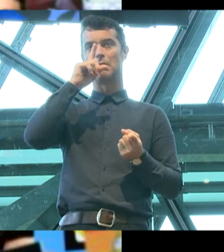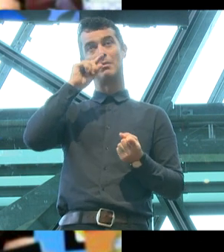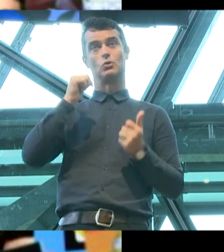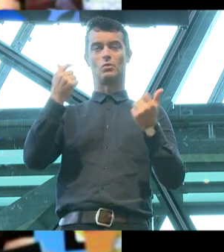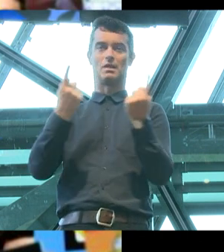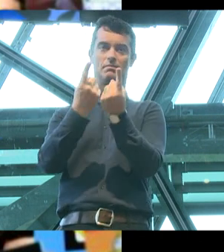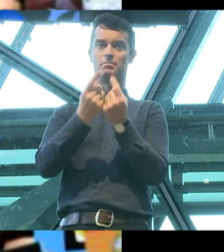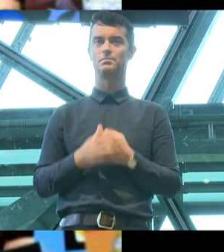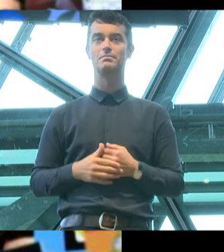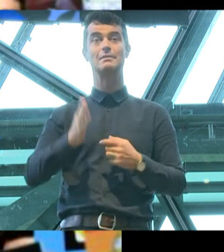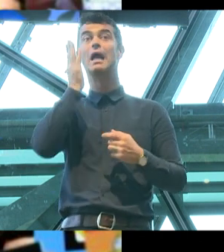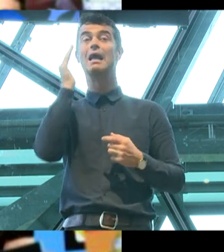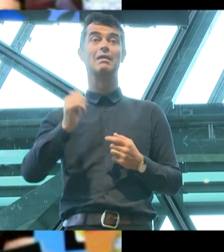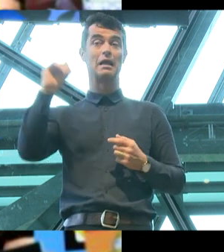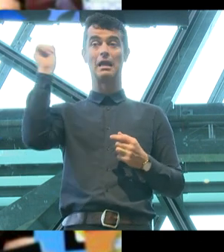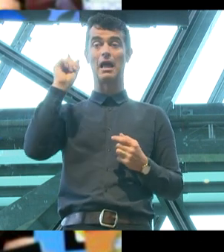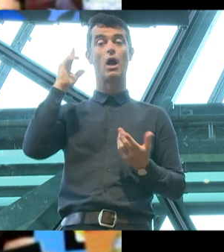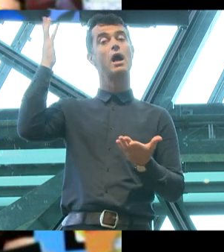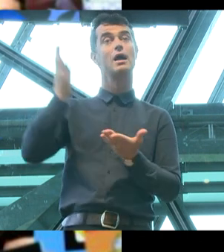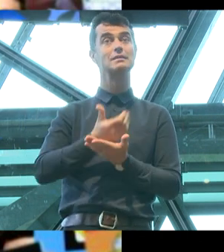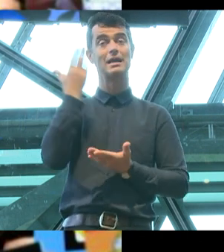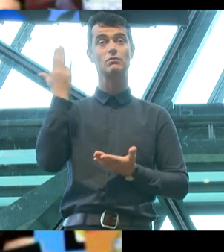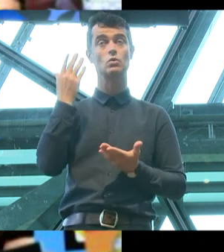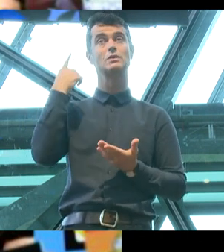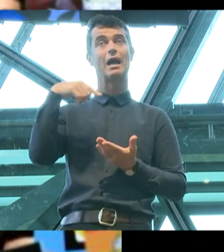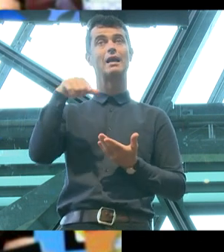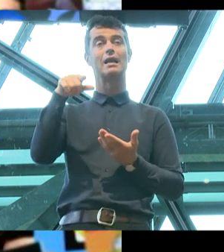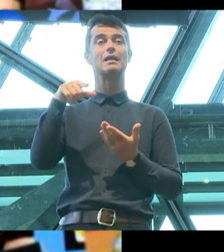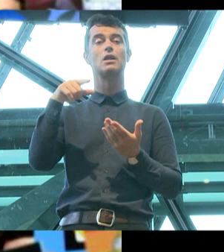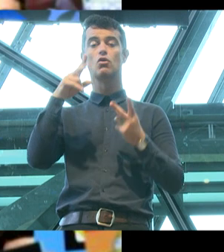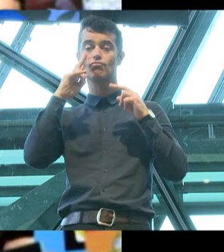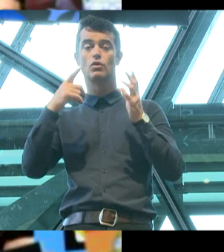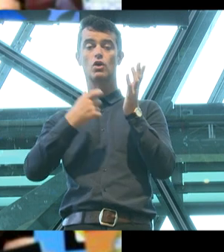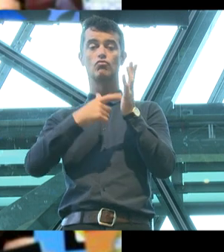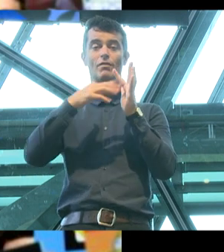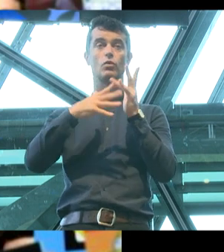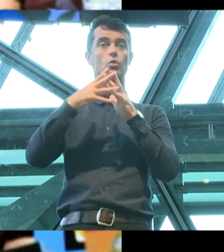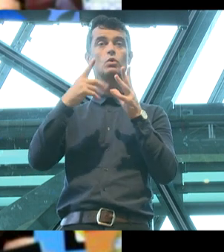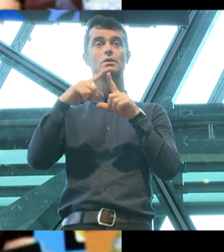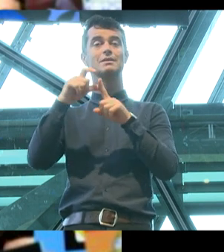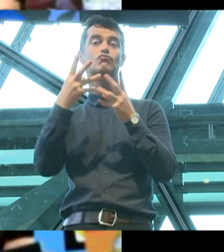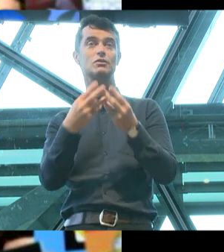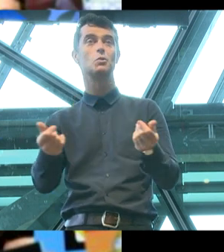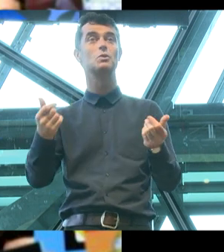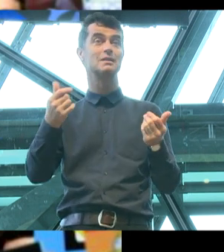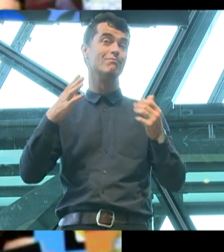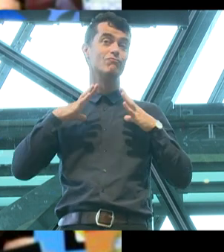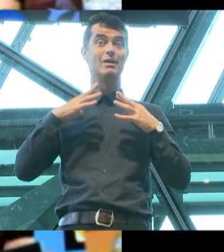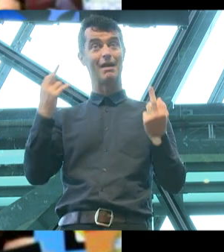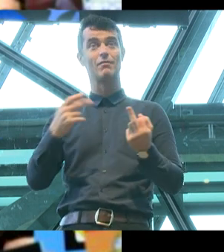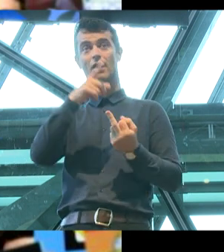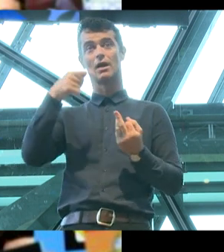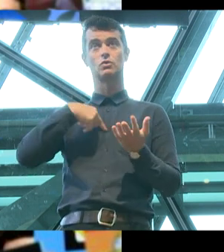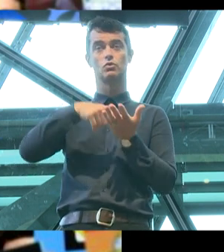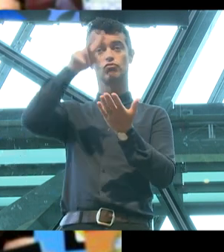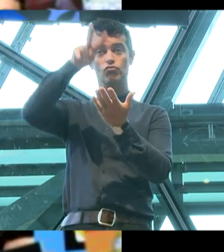Even now, safe schools and all of its independently reviewed resources are freely available for all of us to read and access.